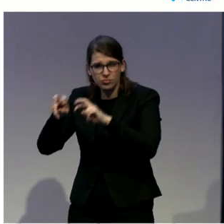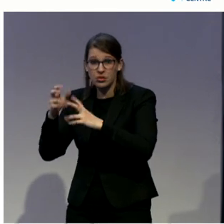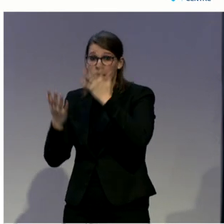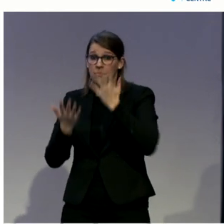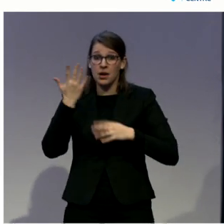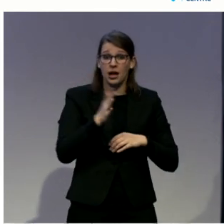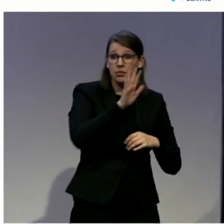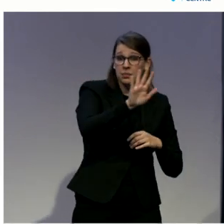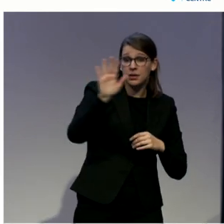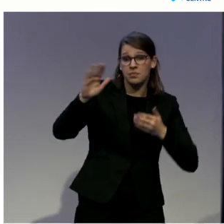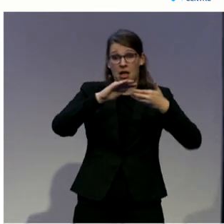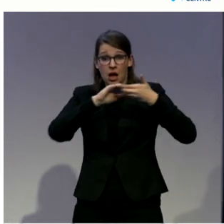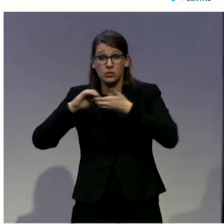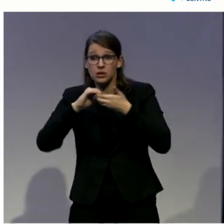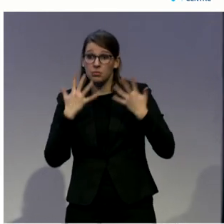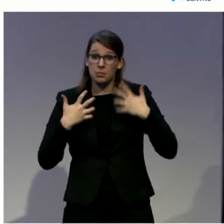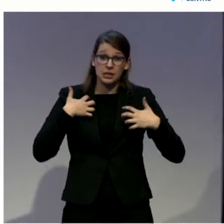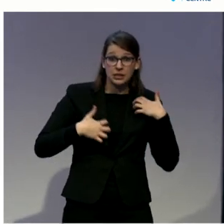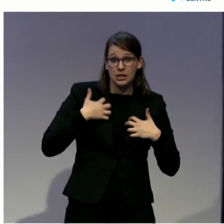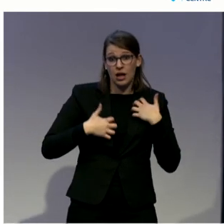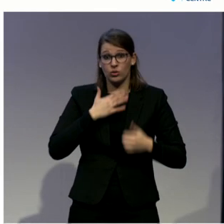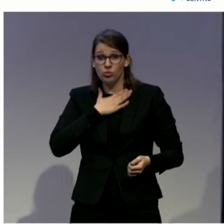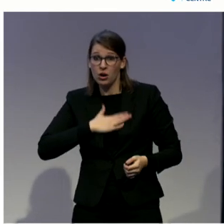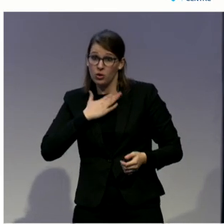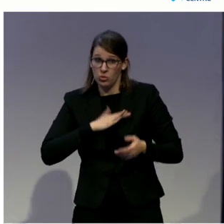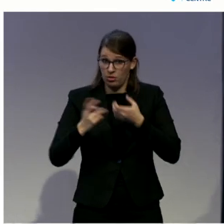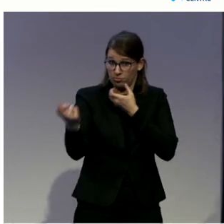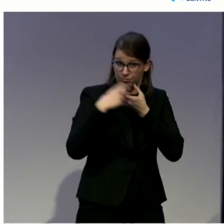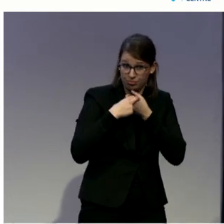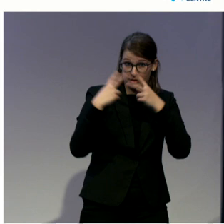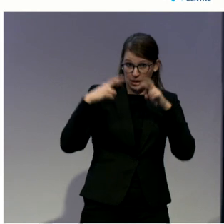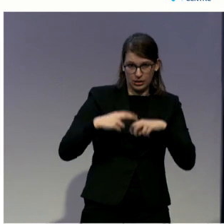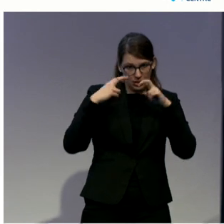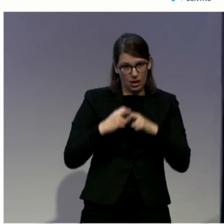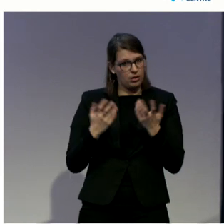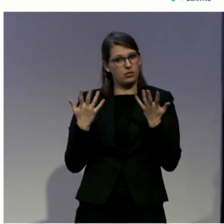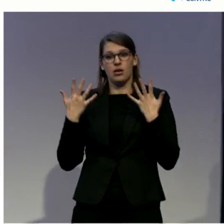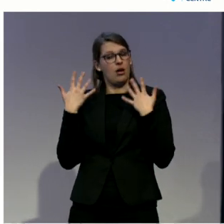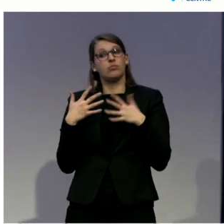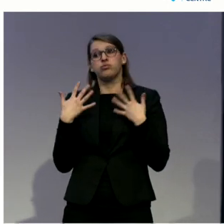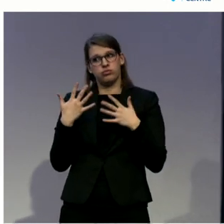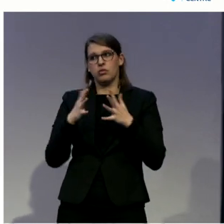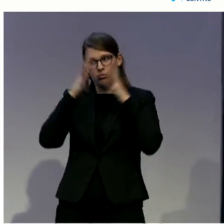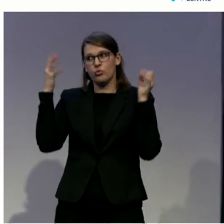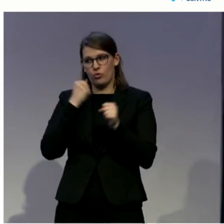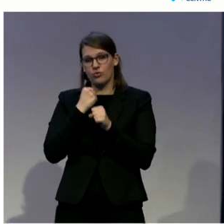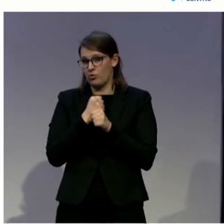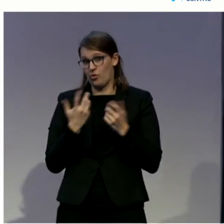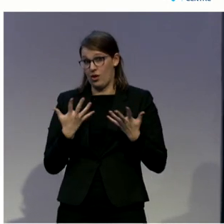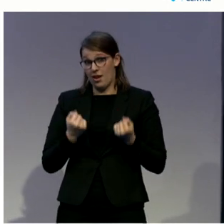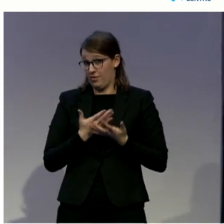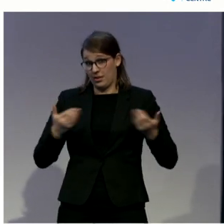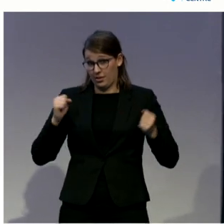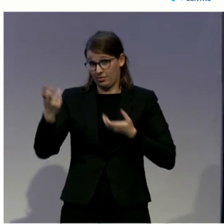interested in being part of further research, there's a lot more work required. Finally, guidelines for courts and